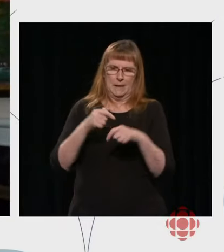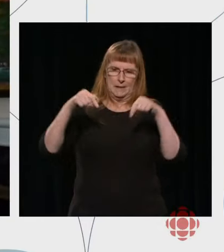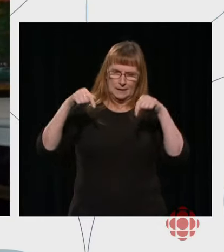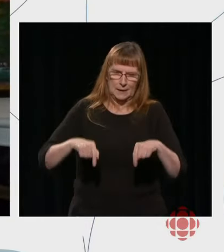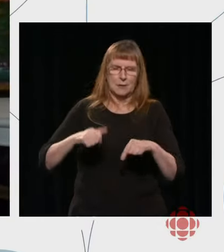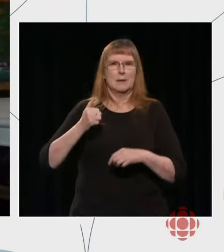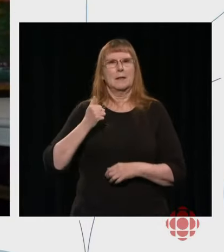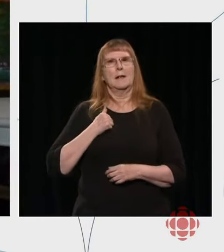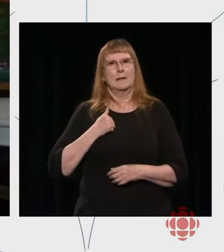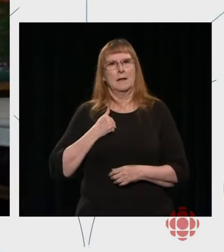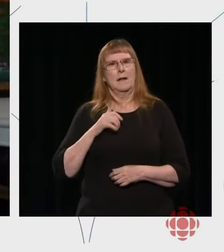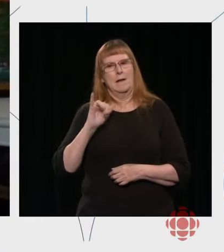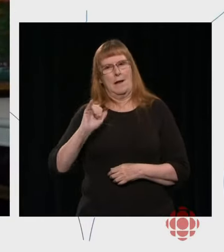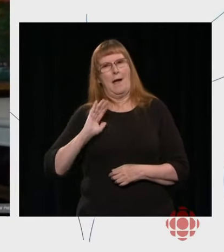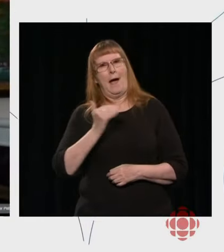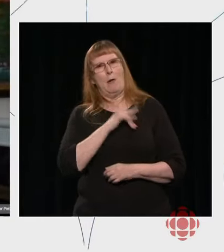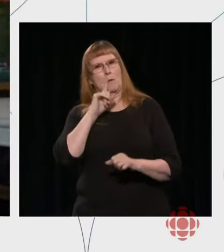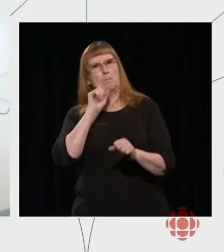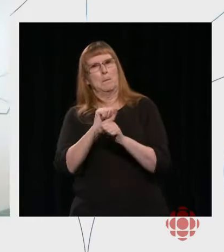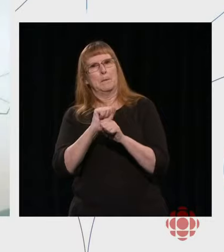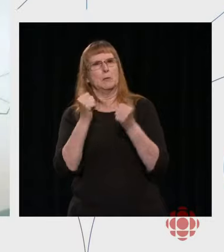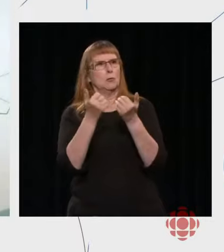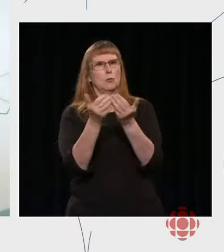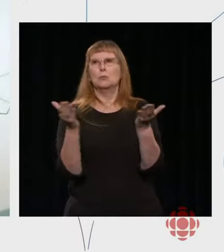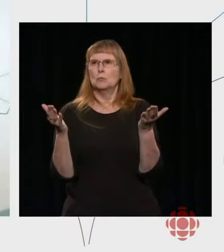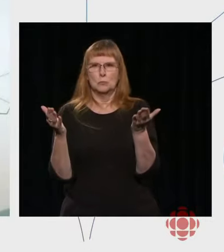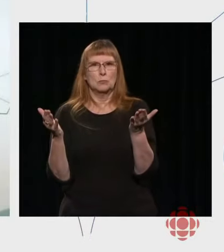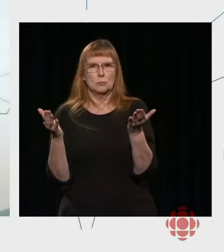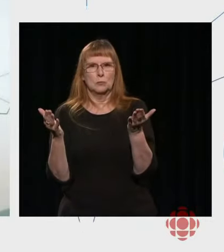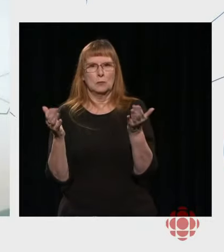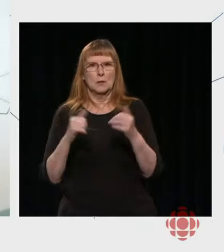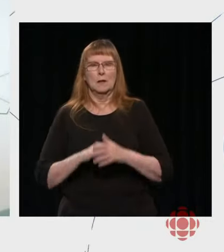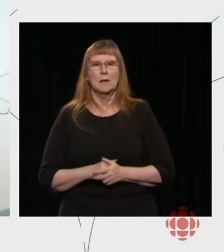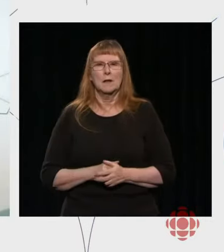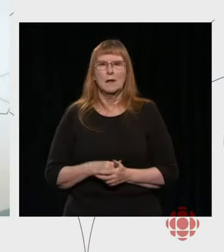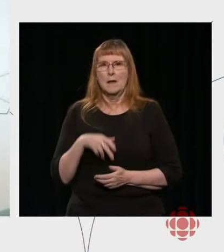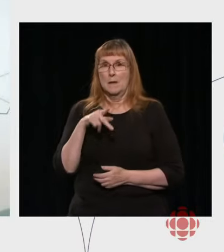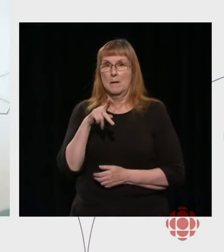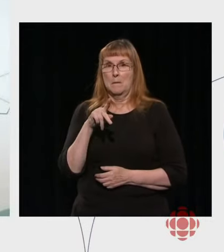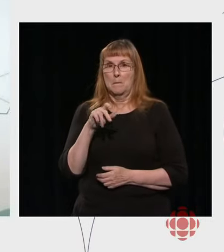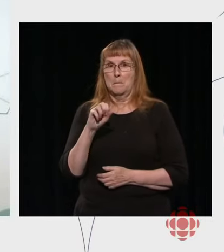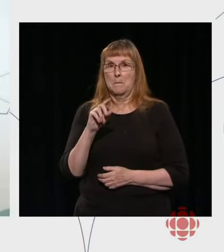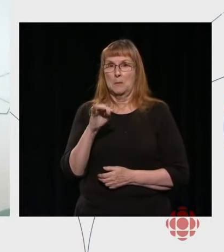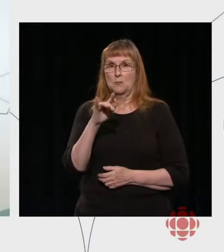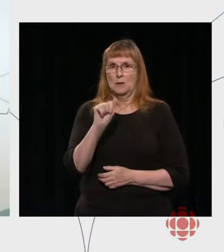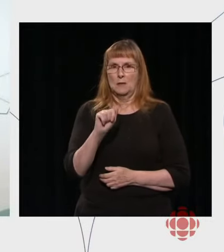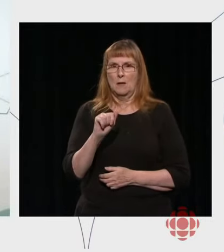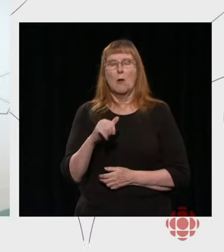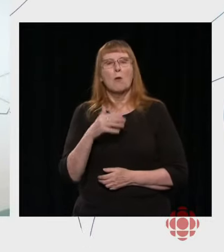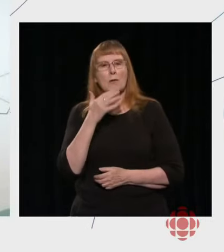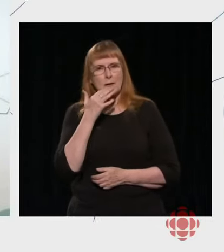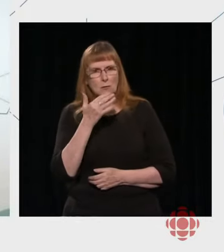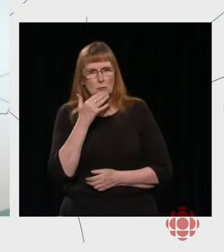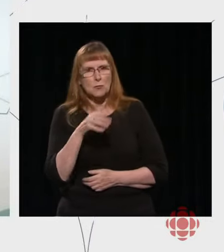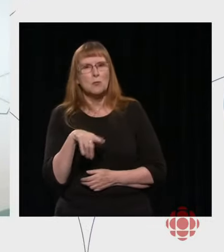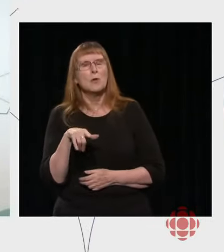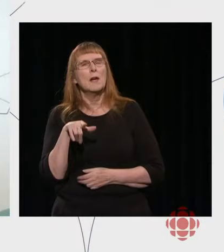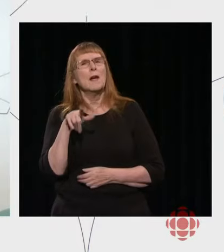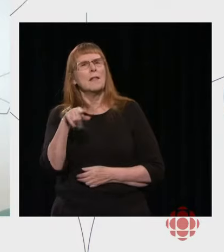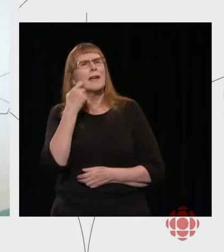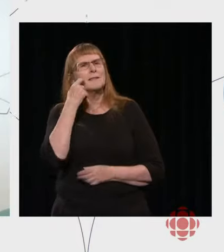you, Patricia. Thank you very much, Catherine. I was a bit worried when you talked about the big fight against misinformation.